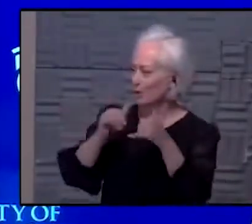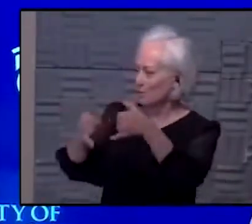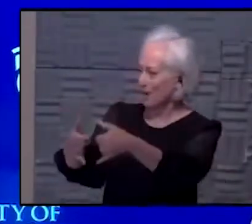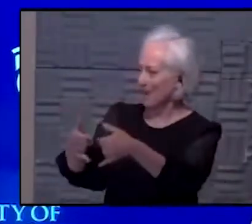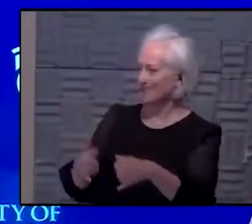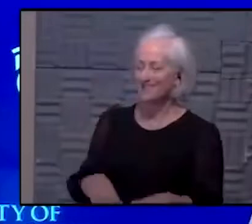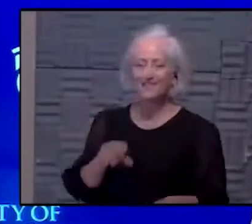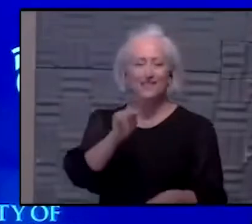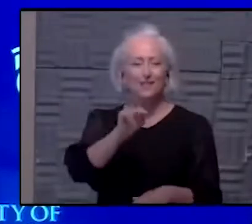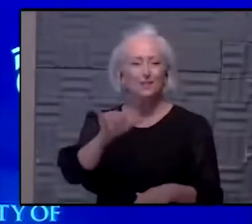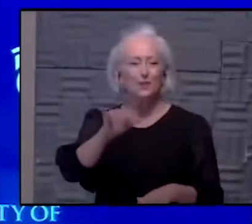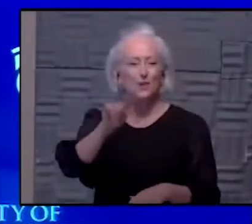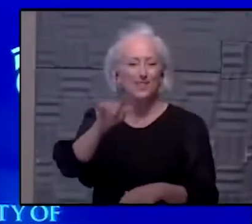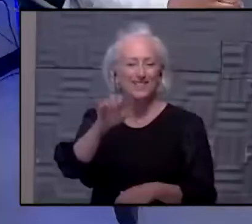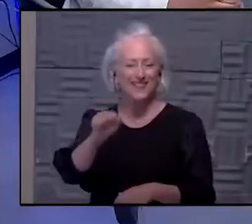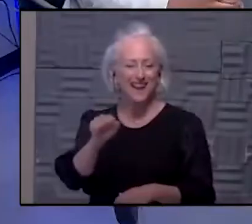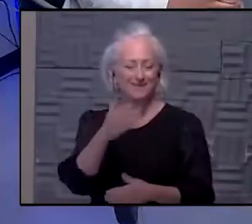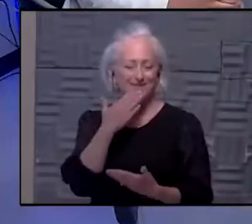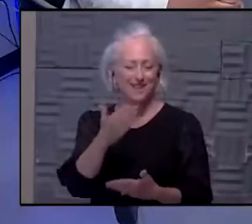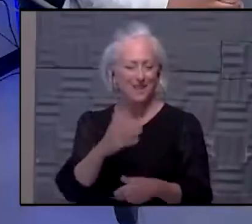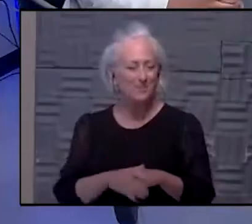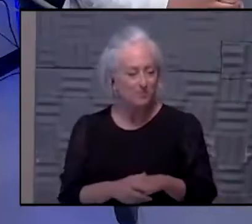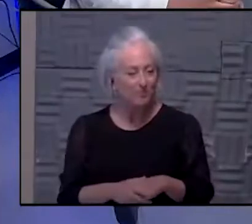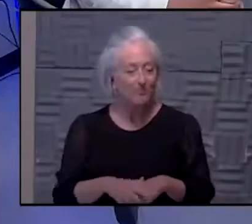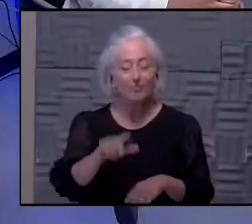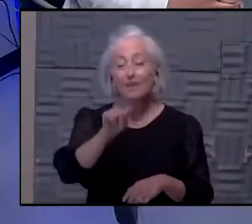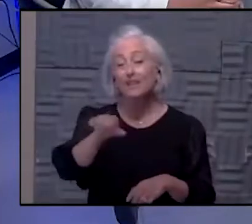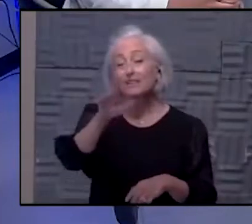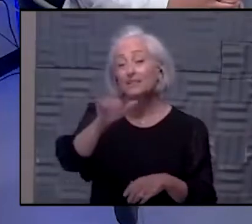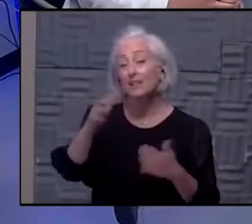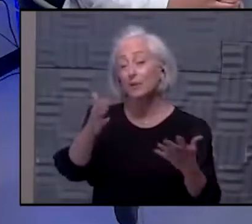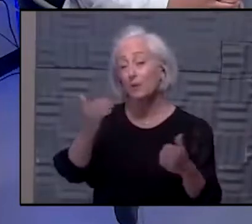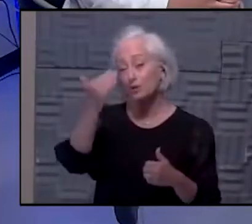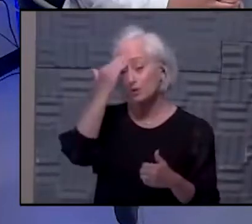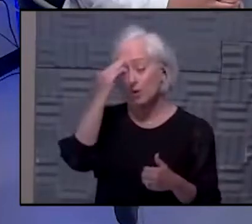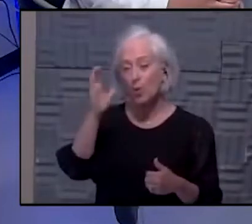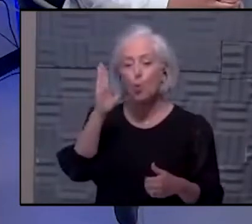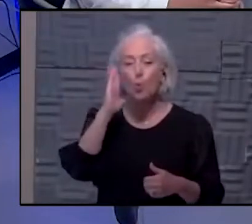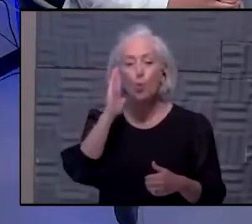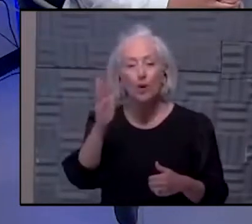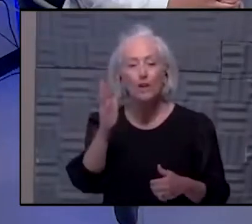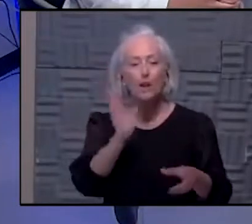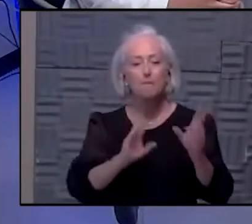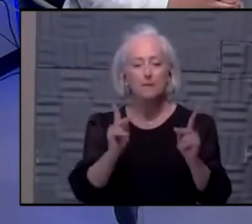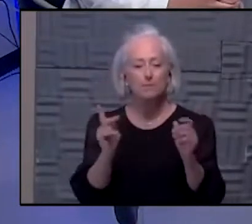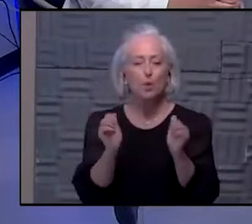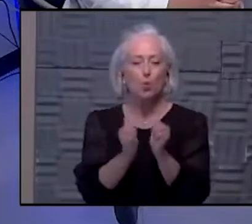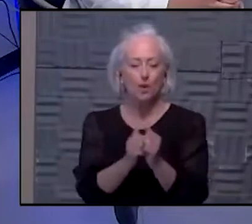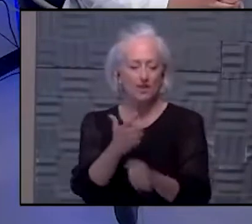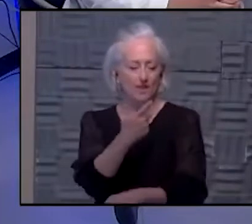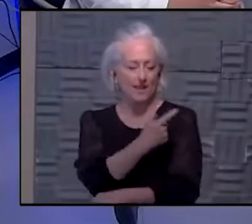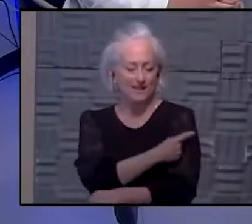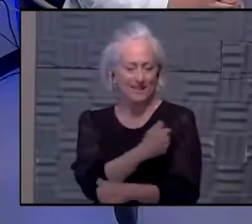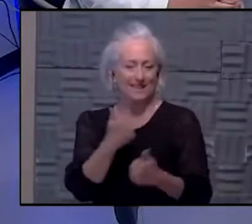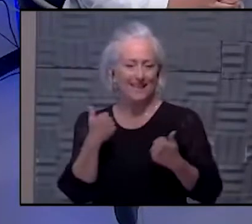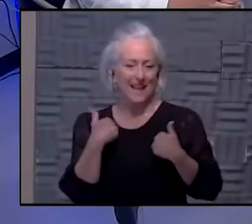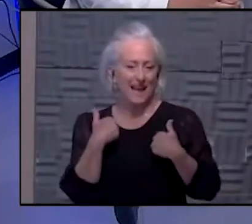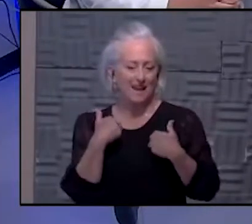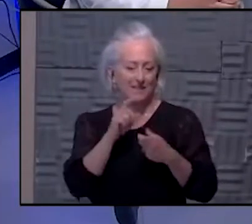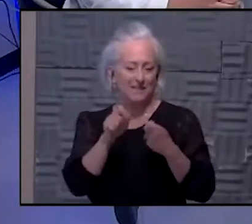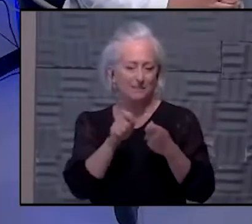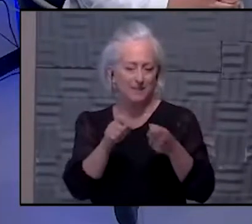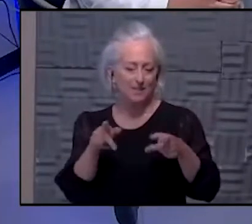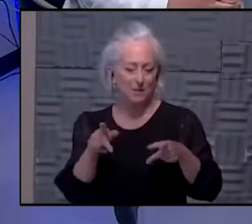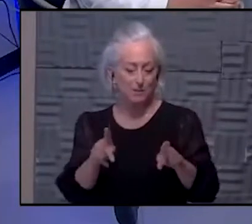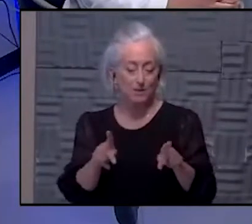York Times. Terry wants to know, if there are going to be certain privileges for those who are vaccinated, how are we going to be able to prove